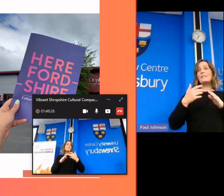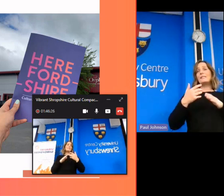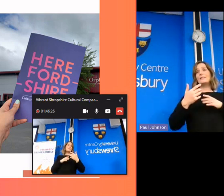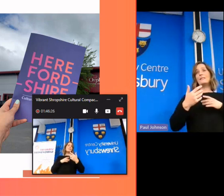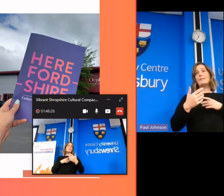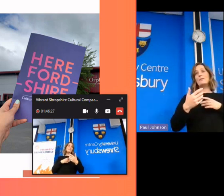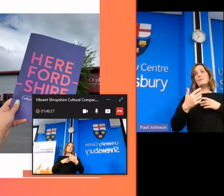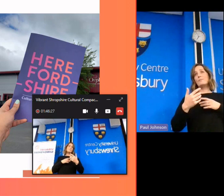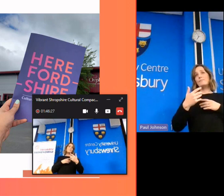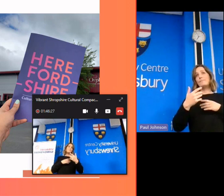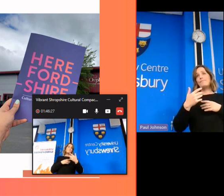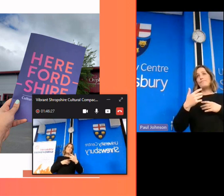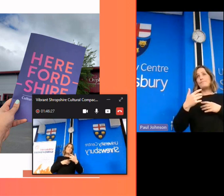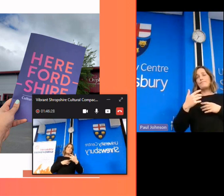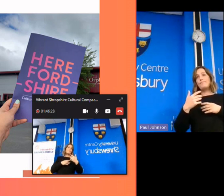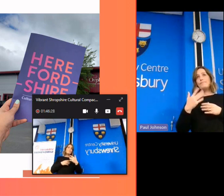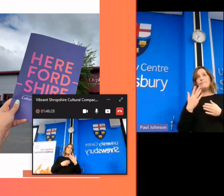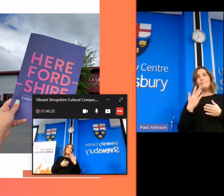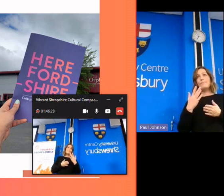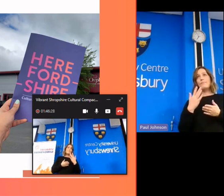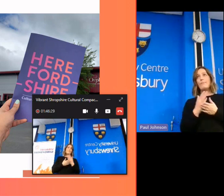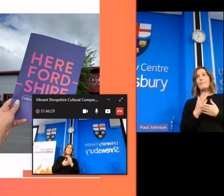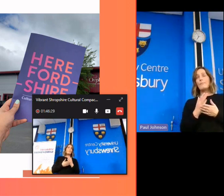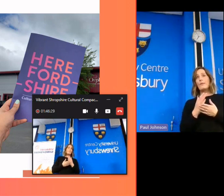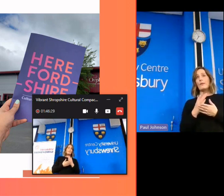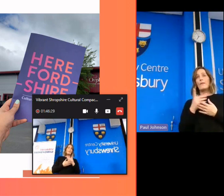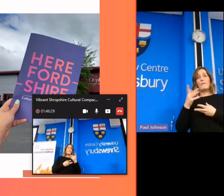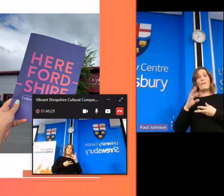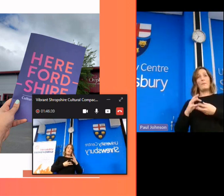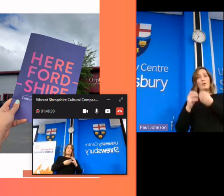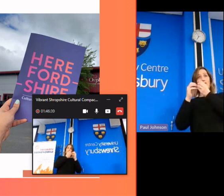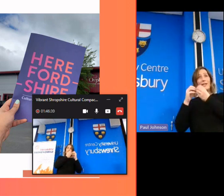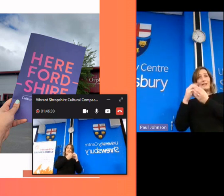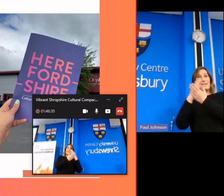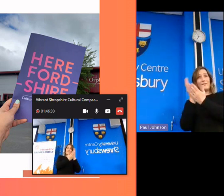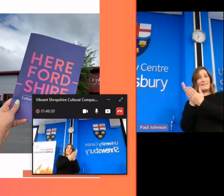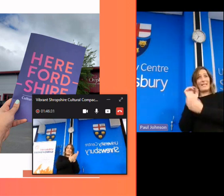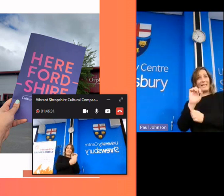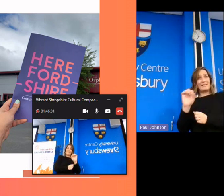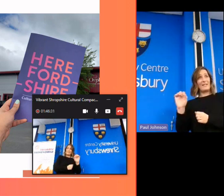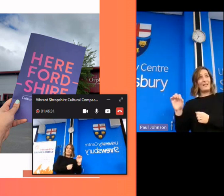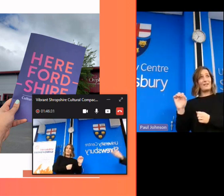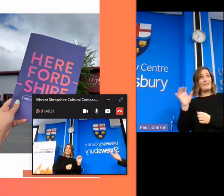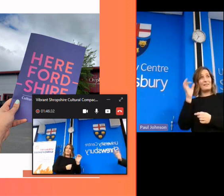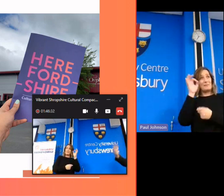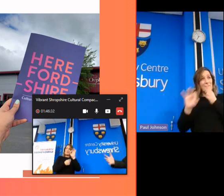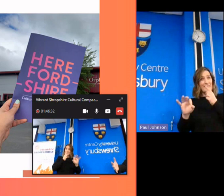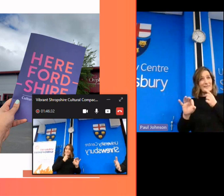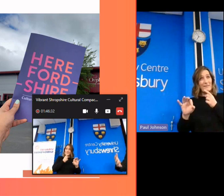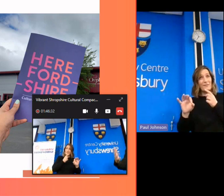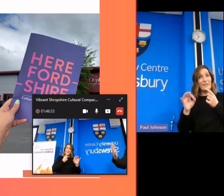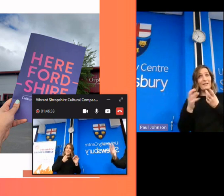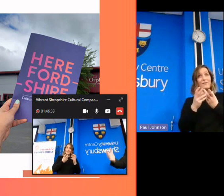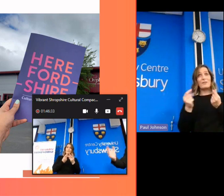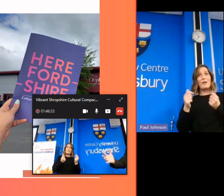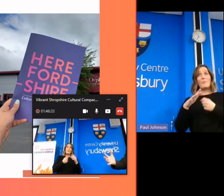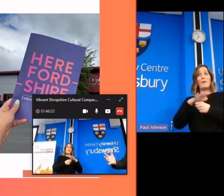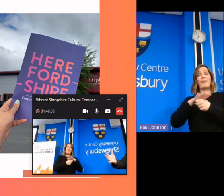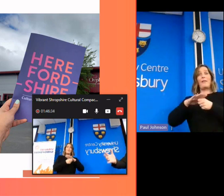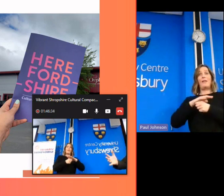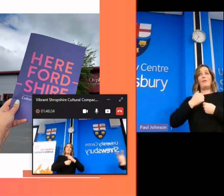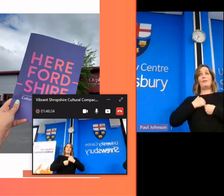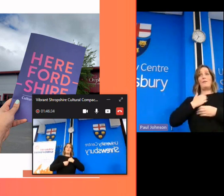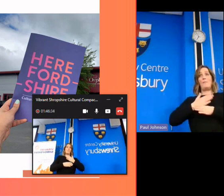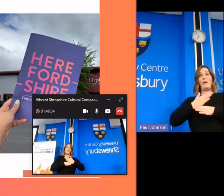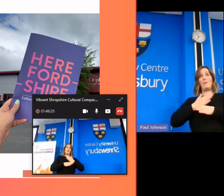on um from uh really from from the creative sector and probably specific specifically from some of the areas of work